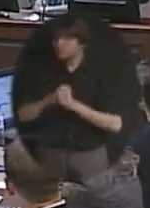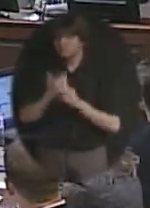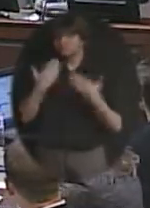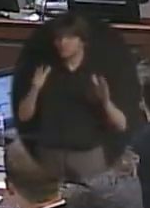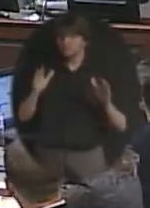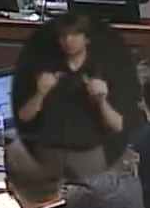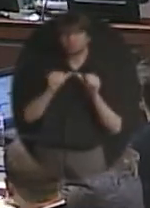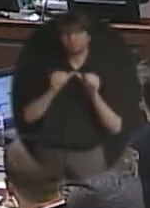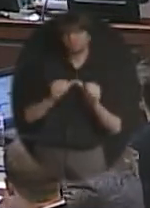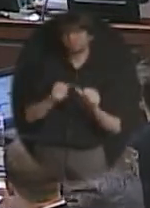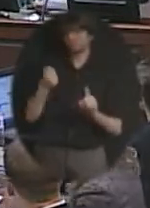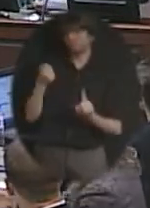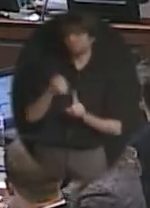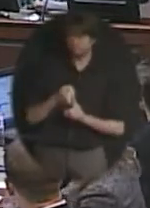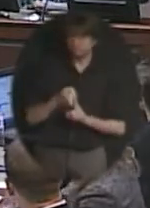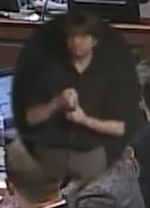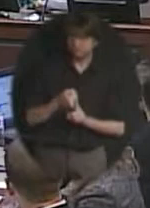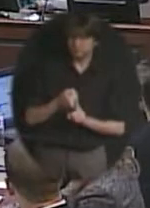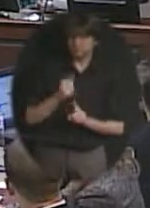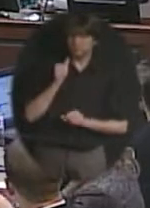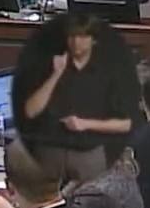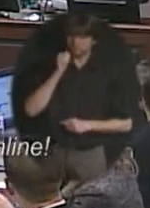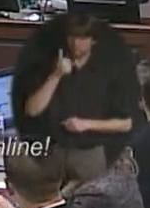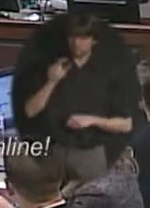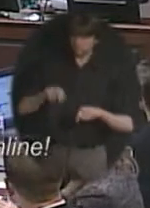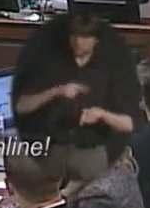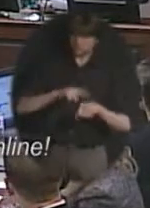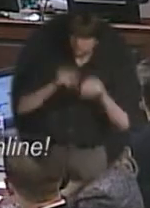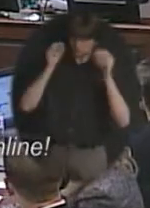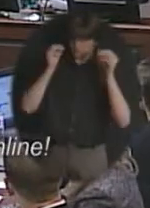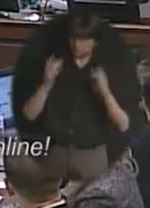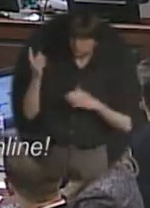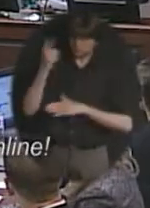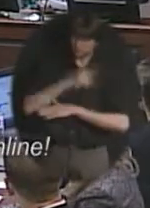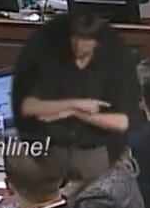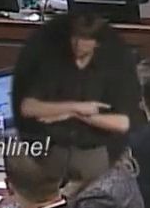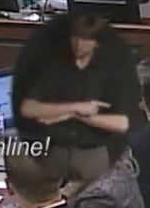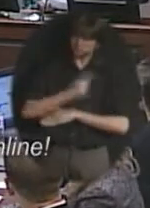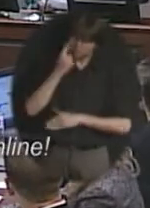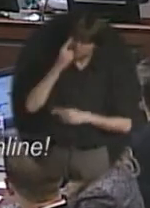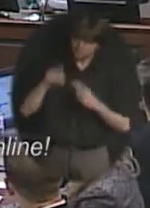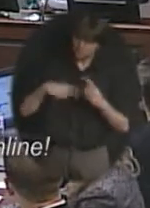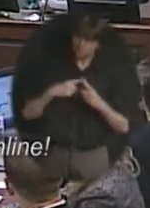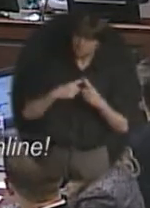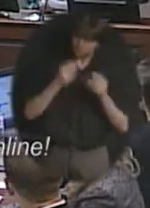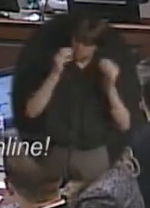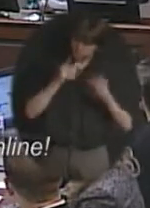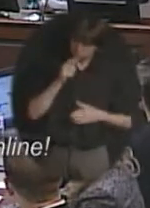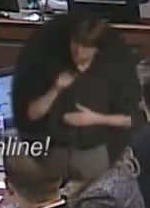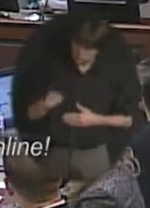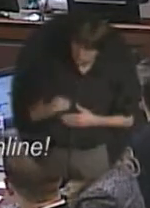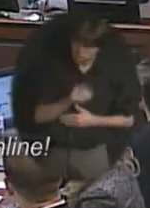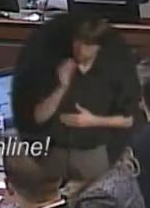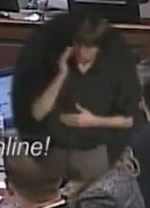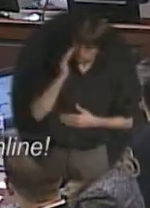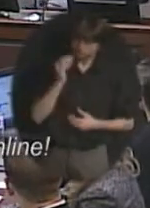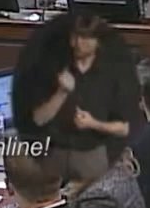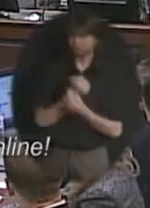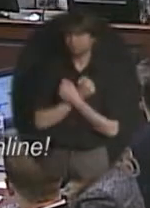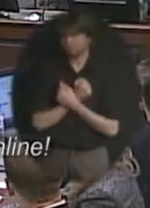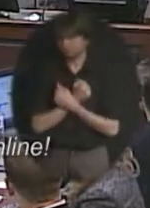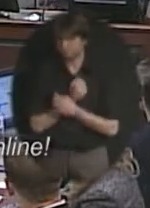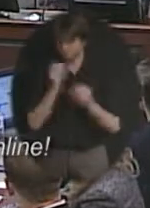tomorrow, especially on National Teacher Day, that you will think of a teacher that you know and maybe hug some that you see. So thank you